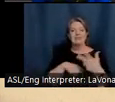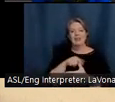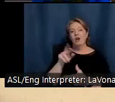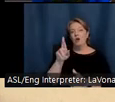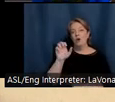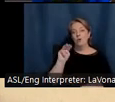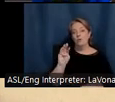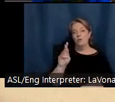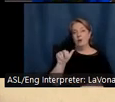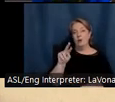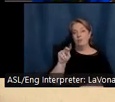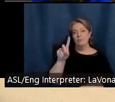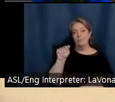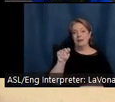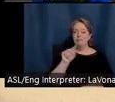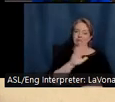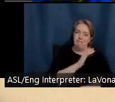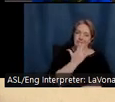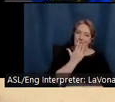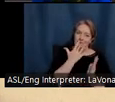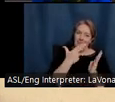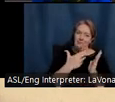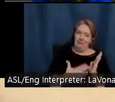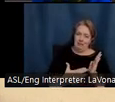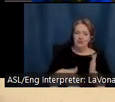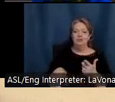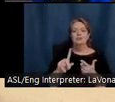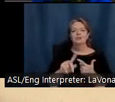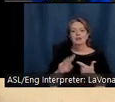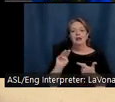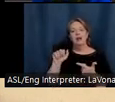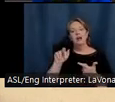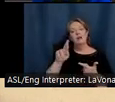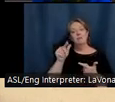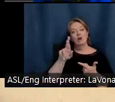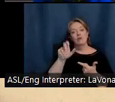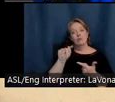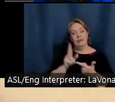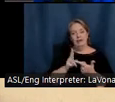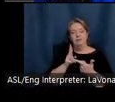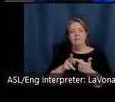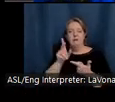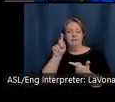He was called Brant, Margaret was called Daisy, and his youngest son was Shirley.